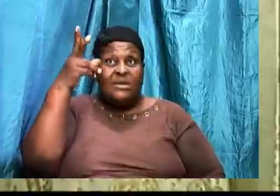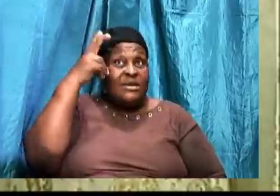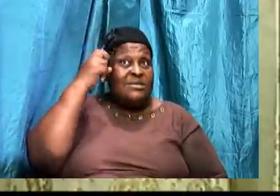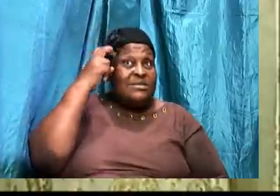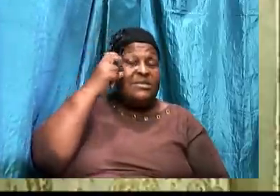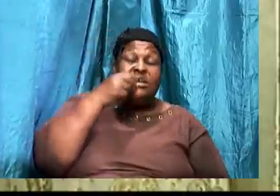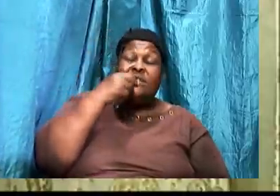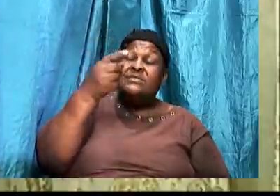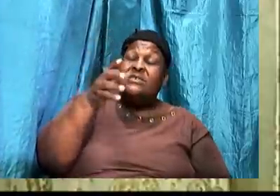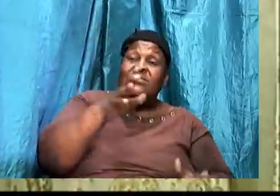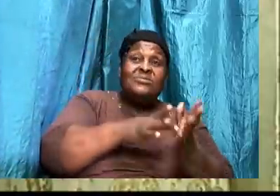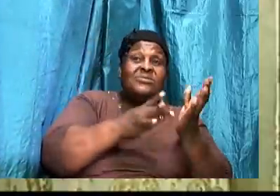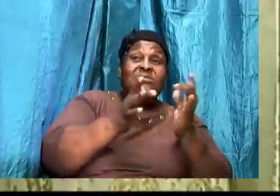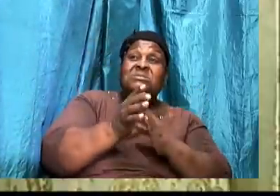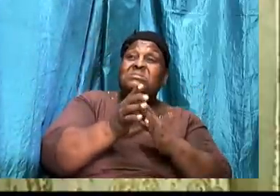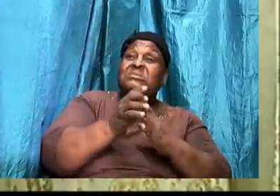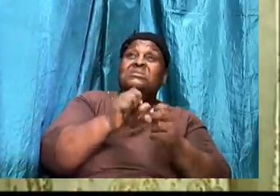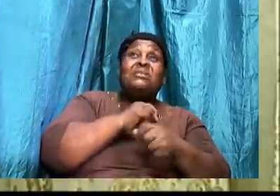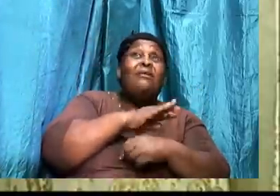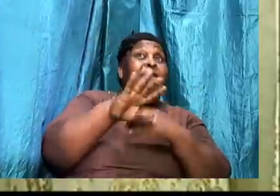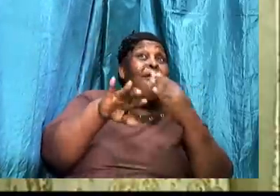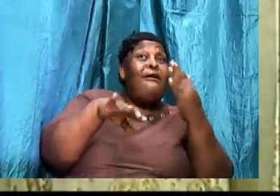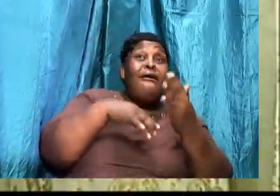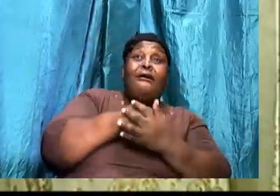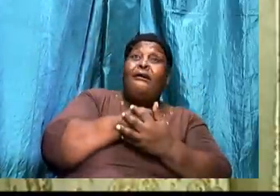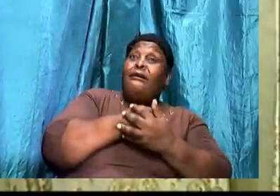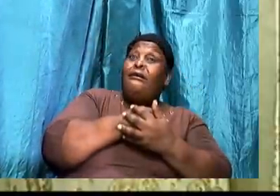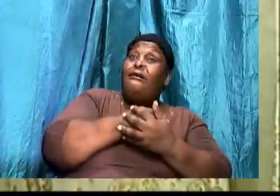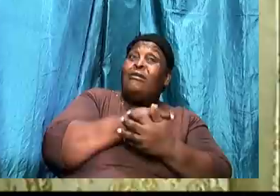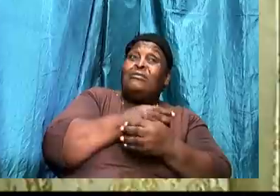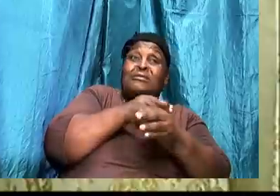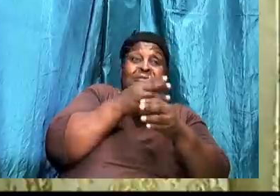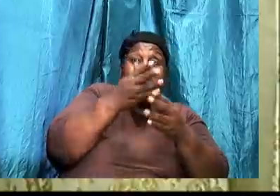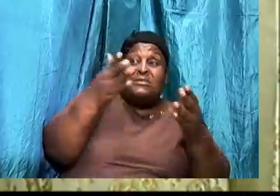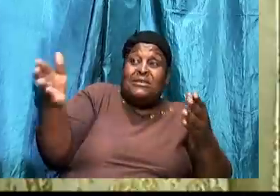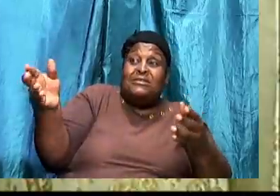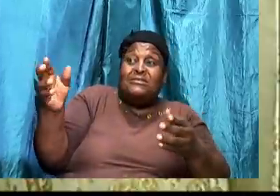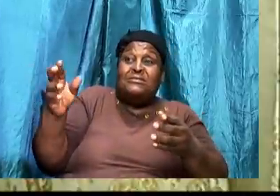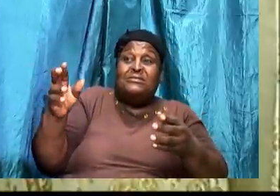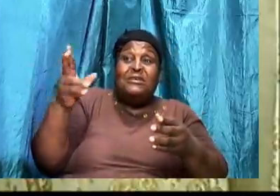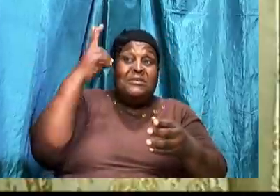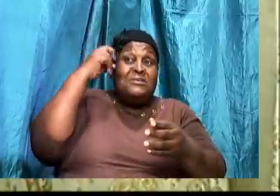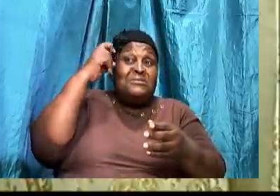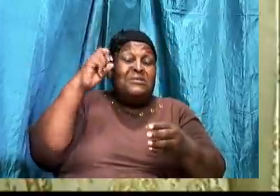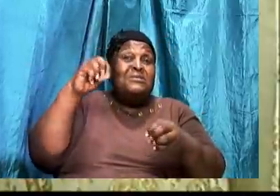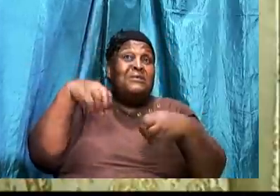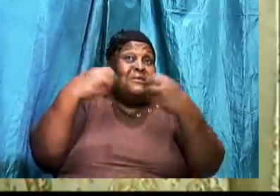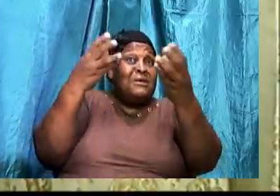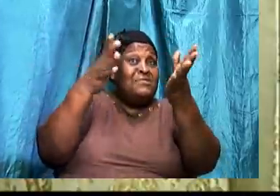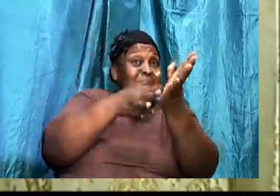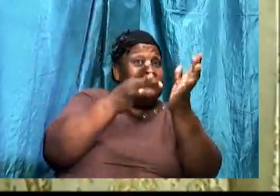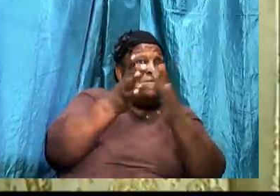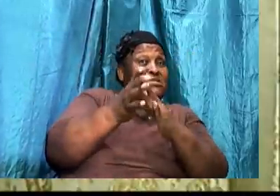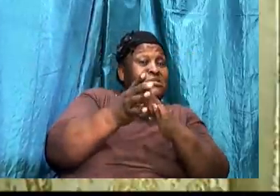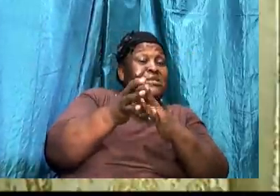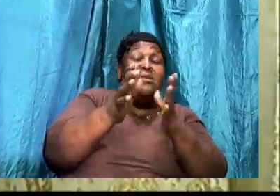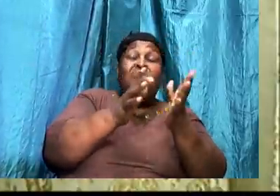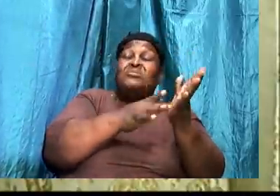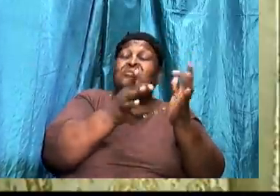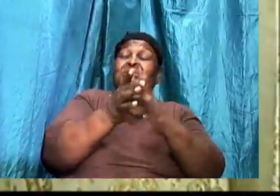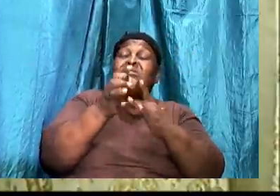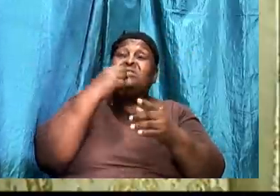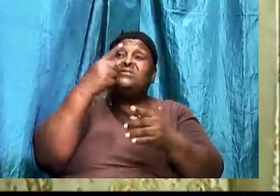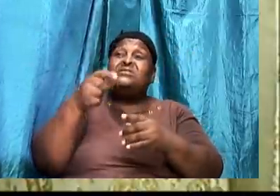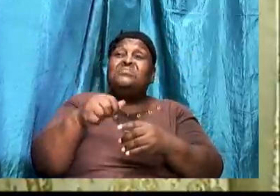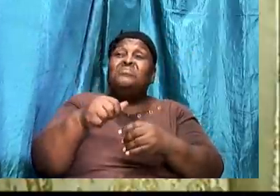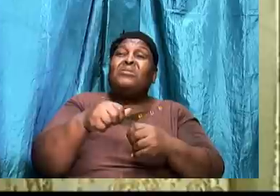All these things will I give thee. If thou will fall down and worship me. Jesus saith unto him. Get thee behind thee